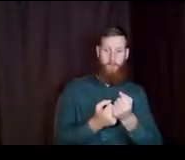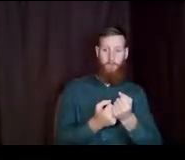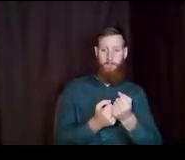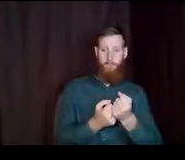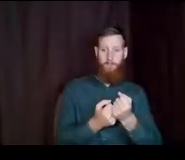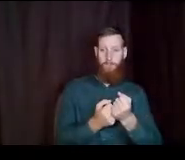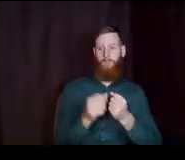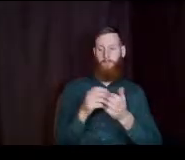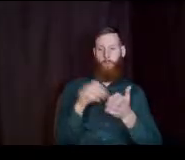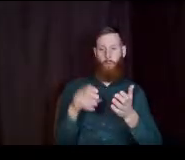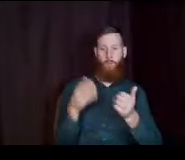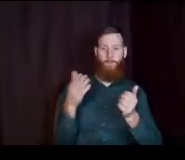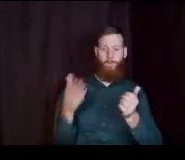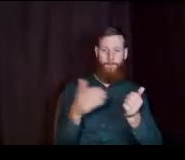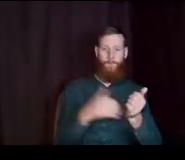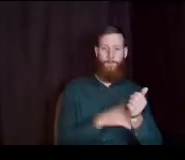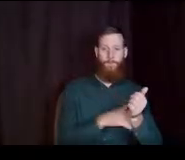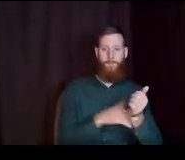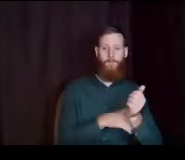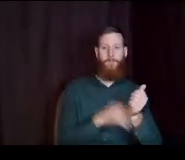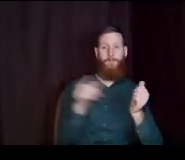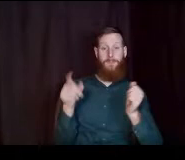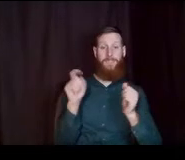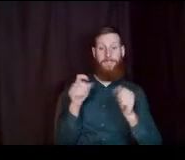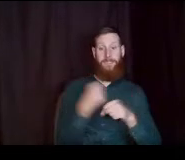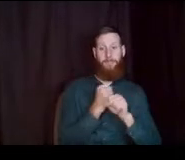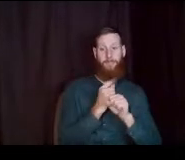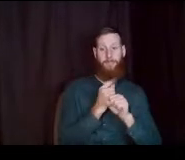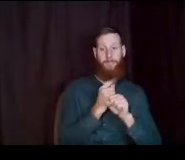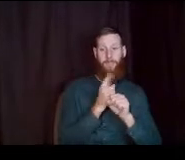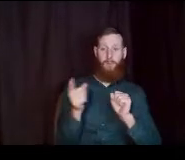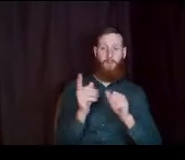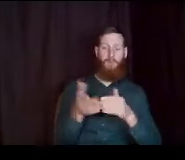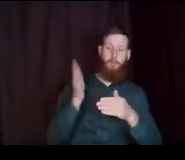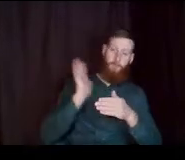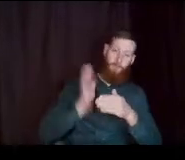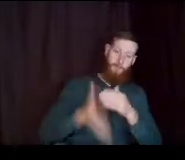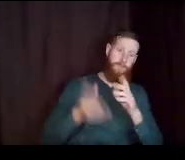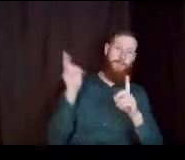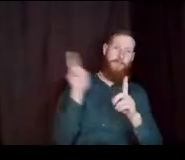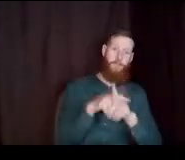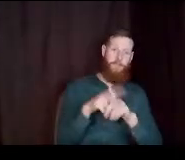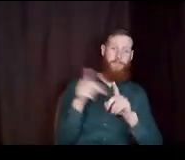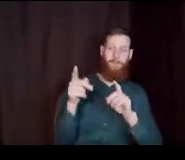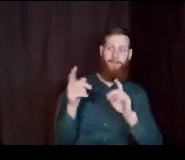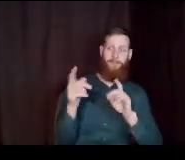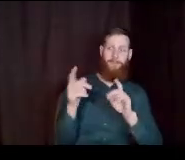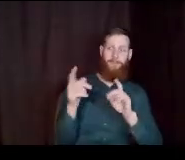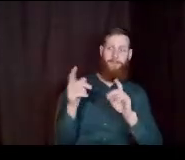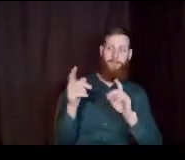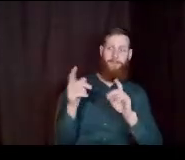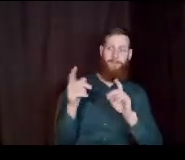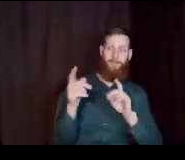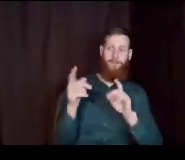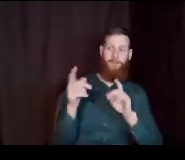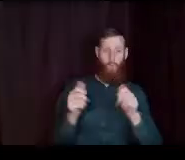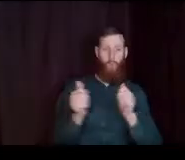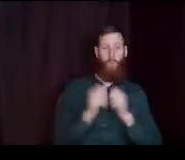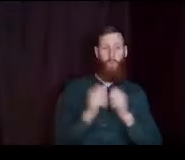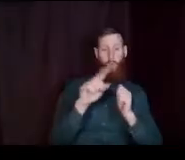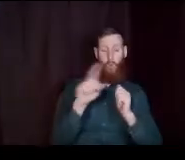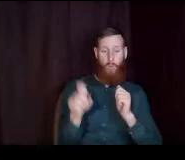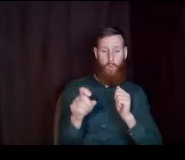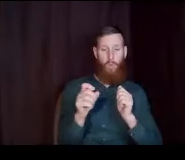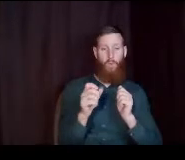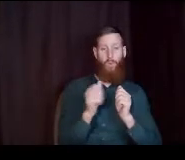students there and so they will just need. to make sure they complete the applications. they can reach out to that staff person with questions. reach out to